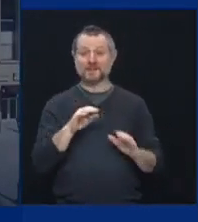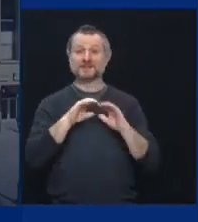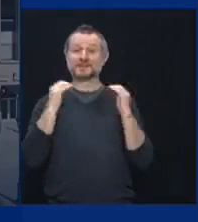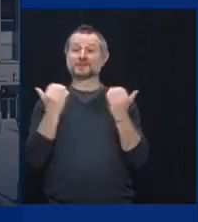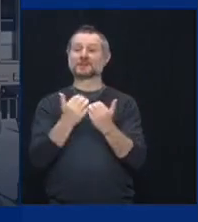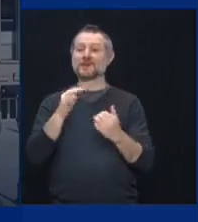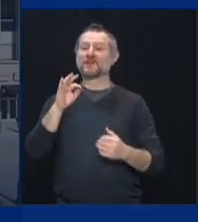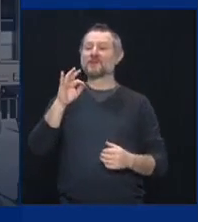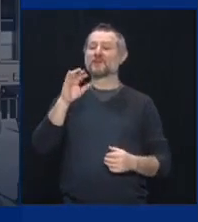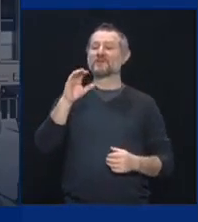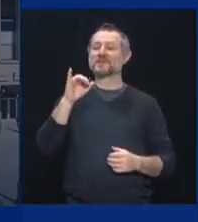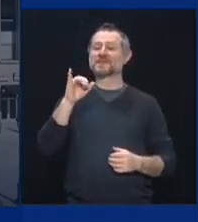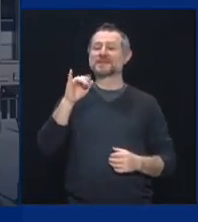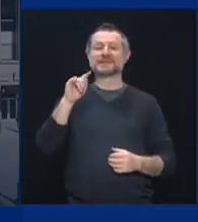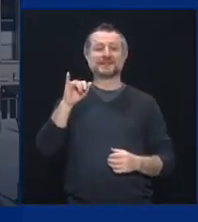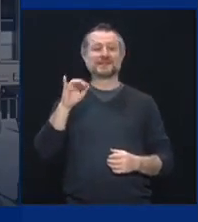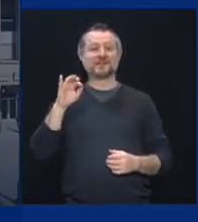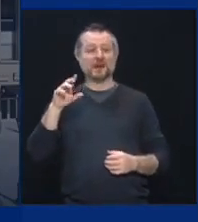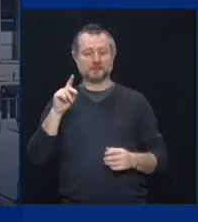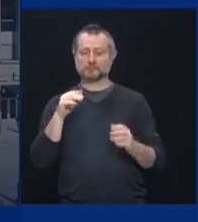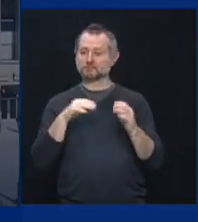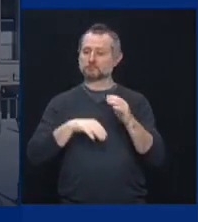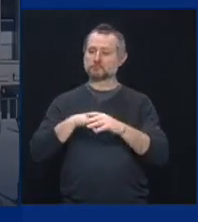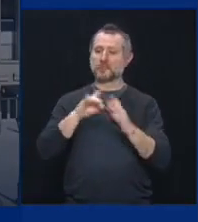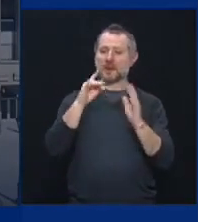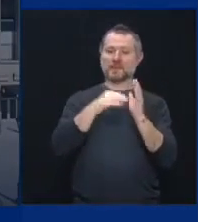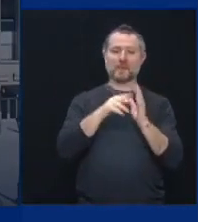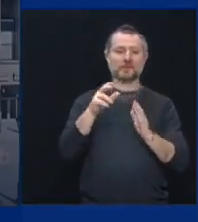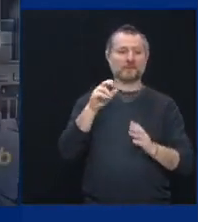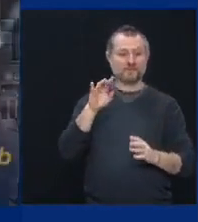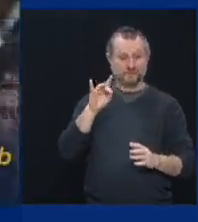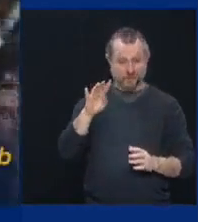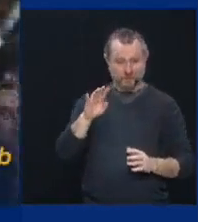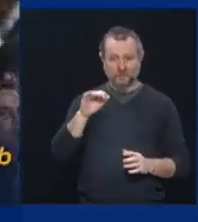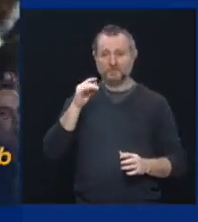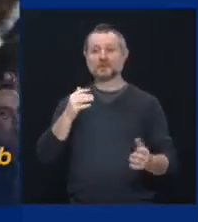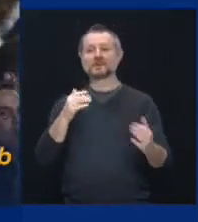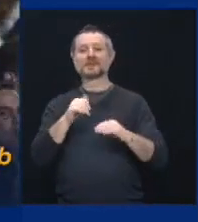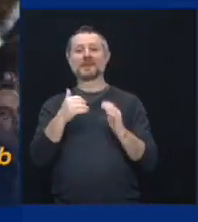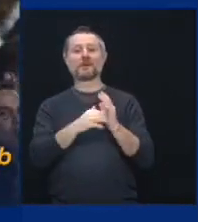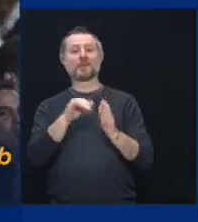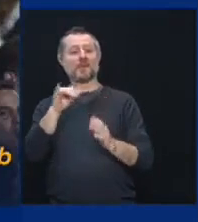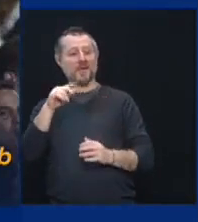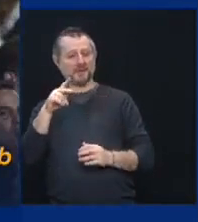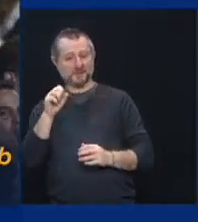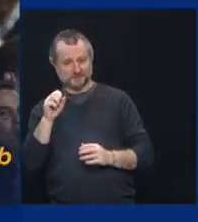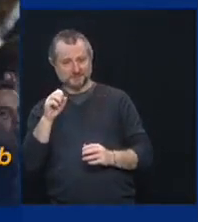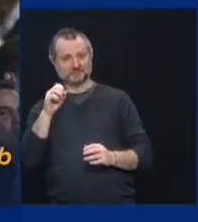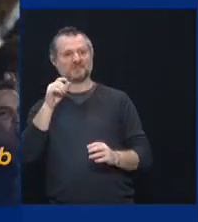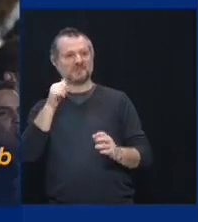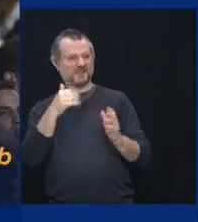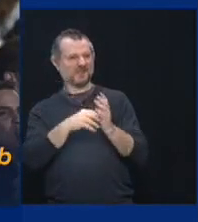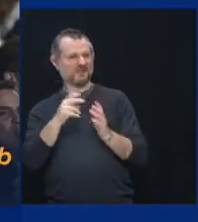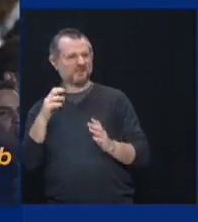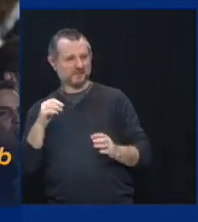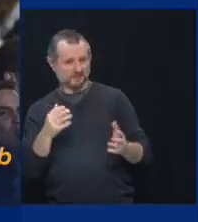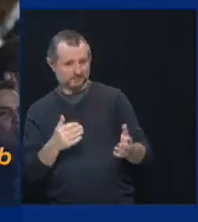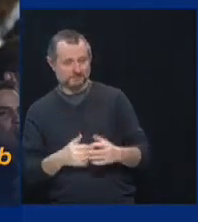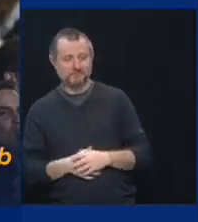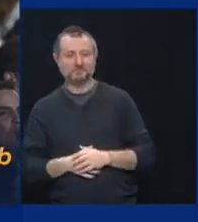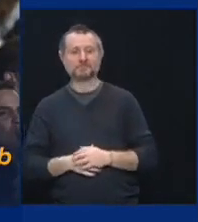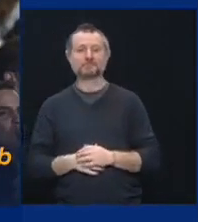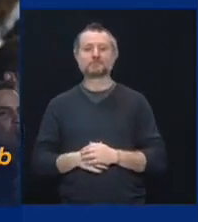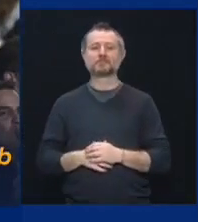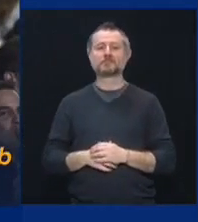,384 fans. Yankee Stadium, 10,850 fans. The crowd makes the ball game,